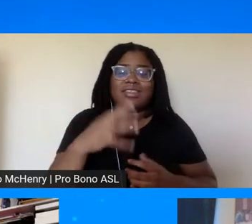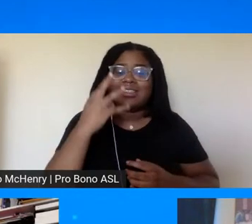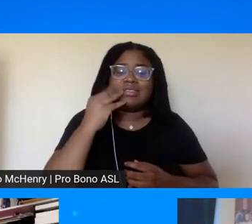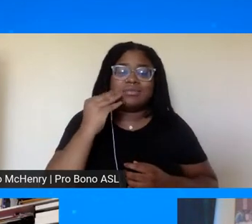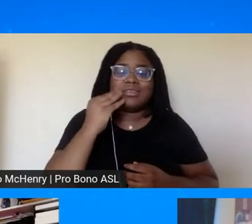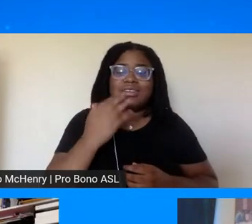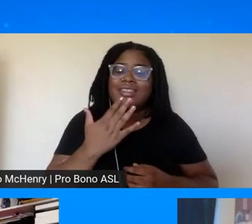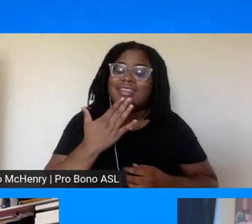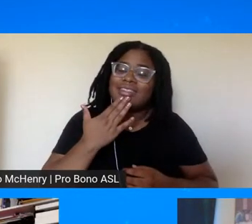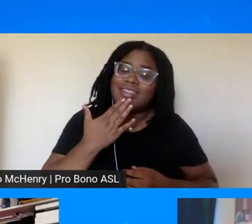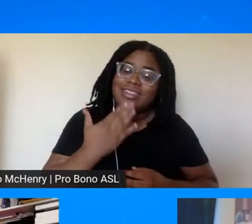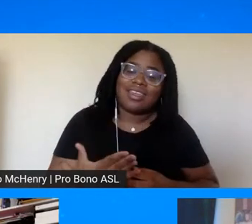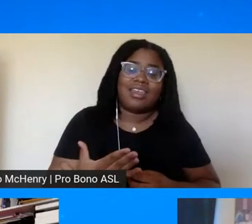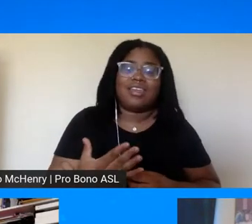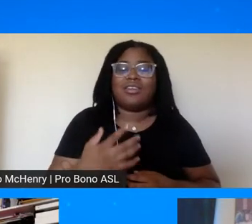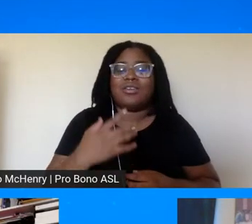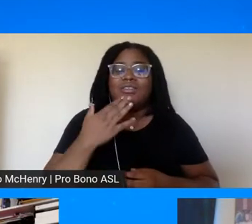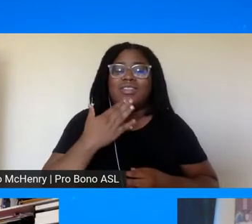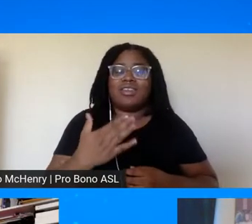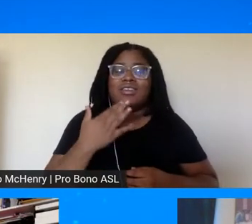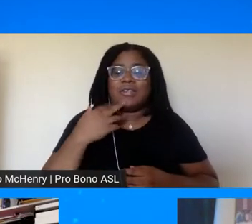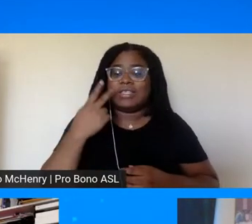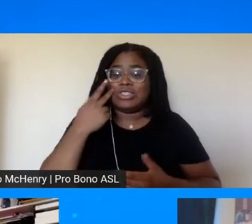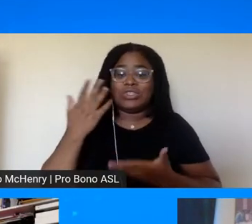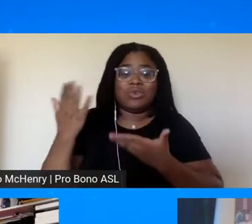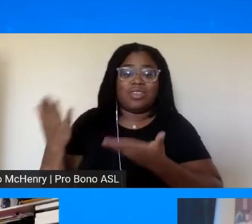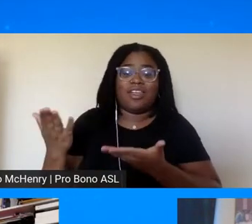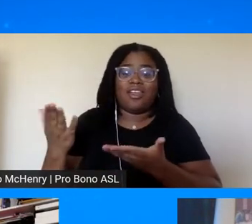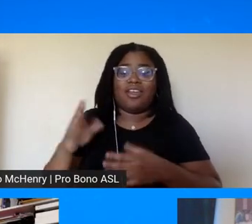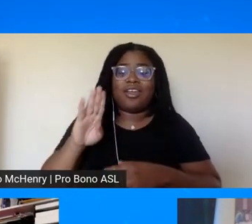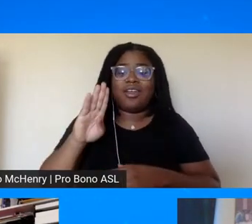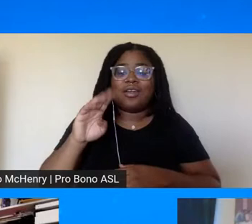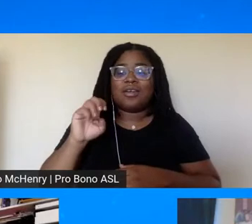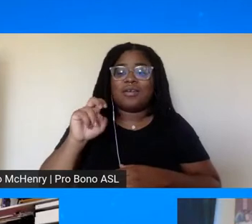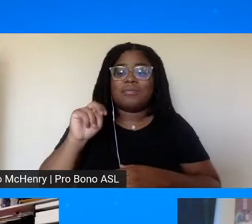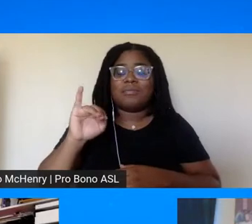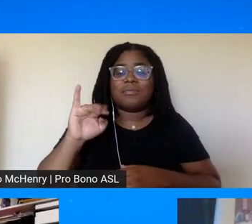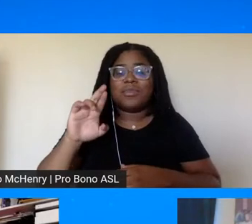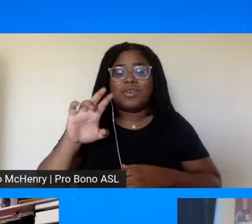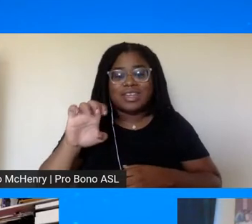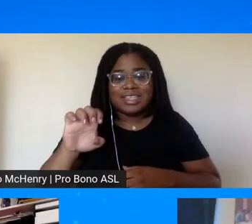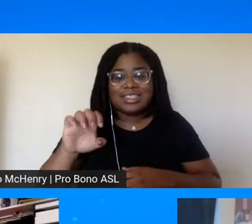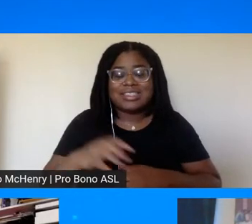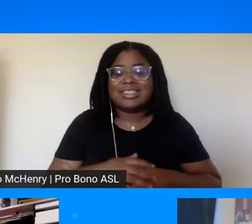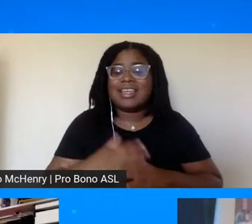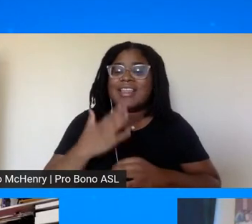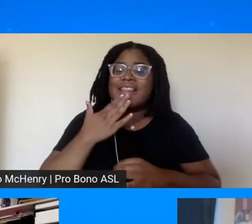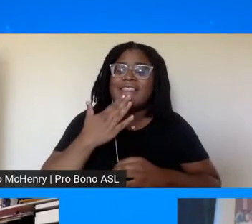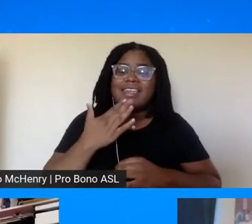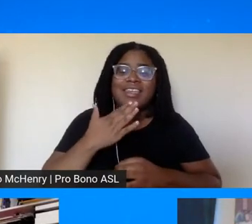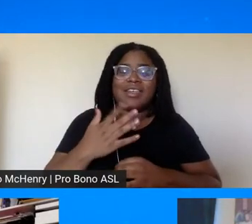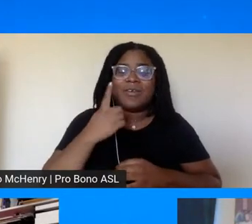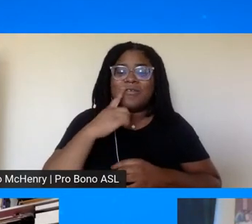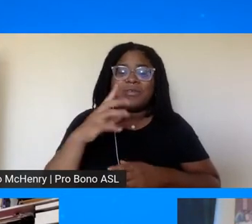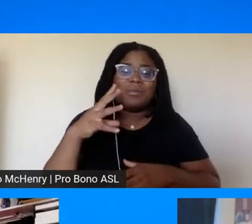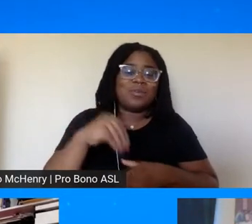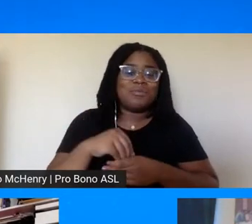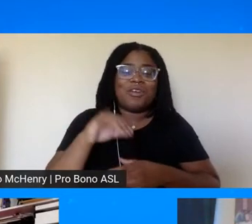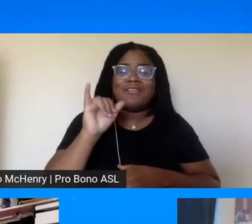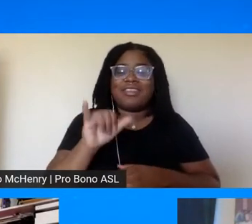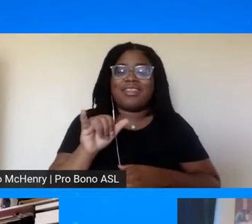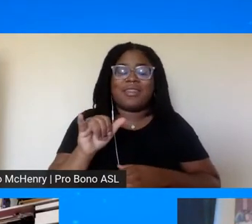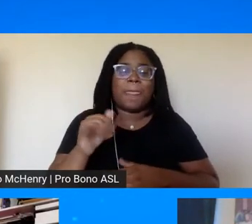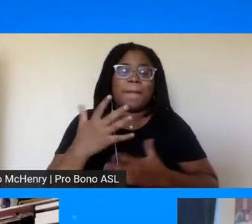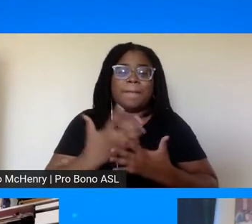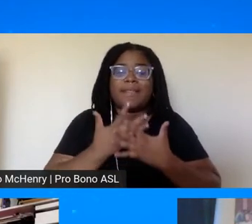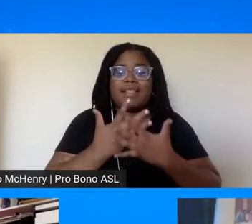of Dr. Berlise King, who there she is. You see her right there. Thank you so much for being a part of this beloved community talks